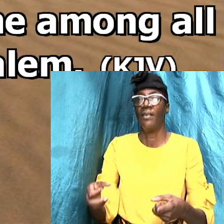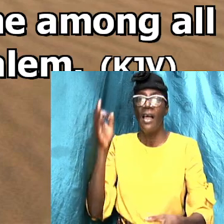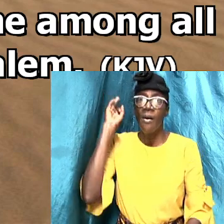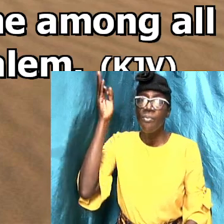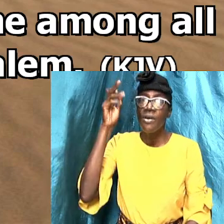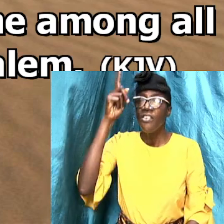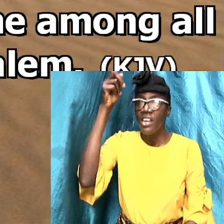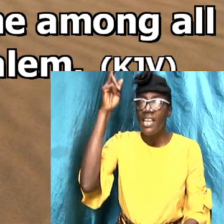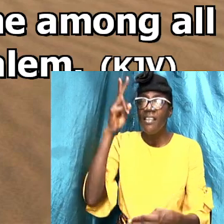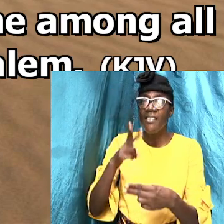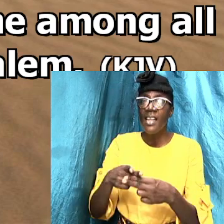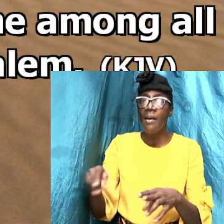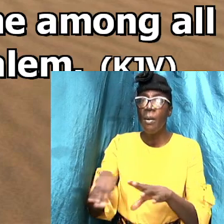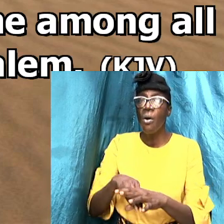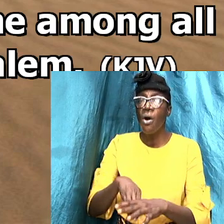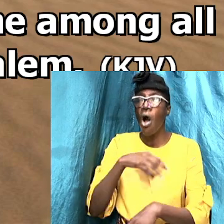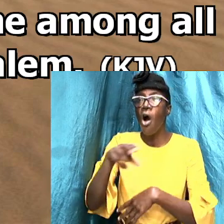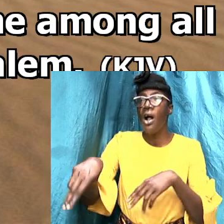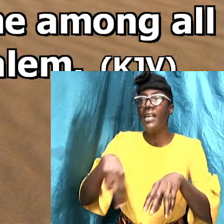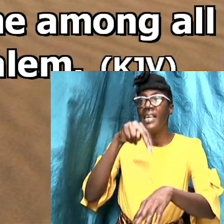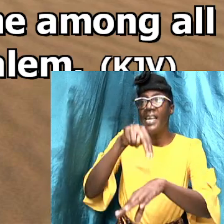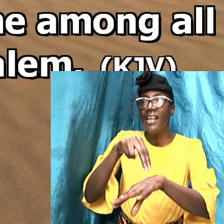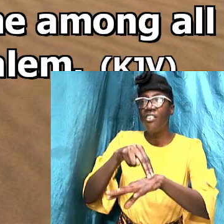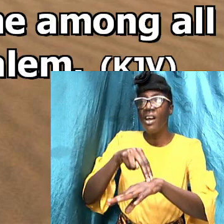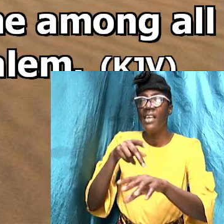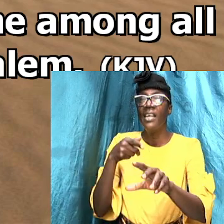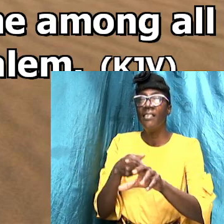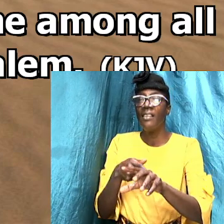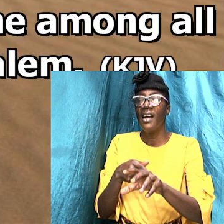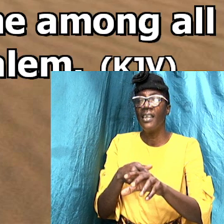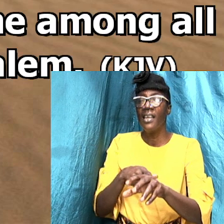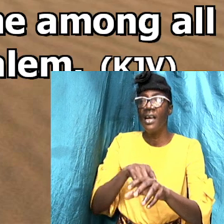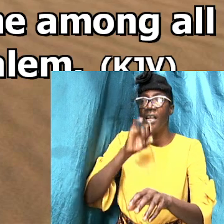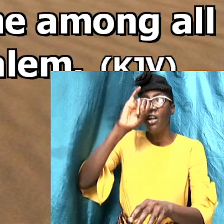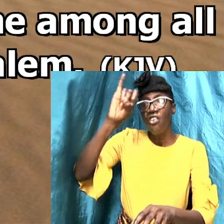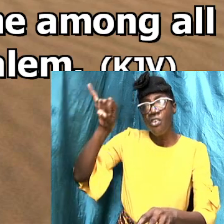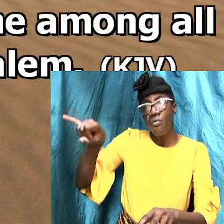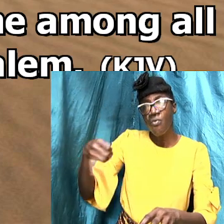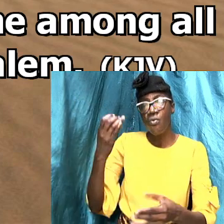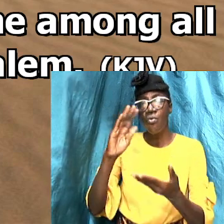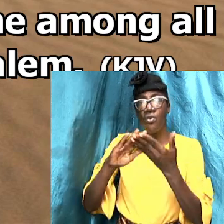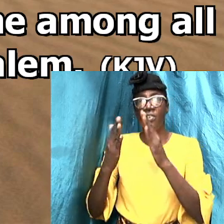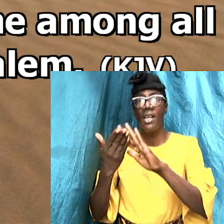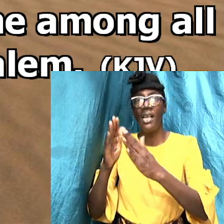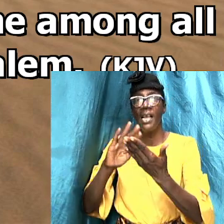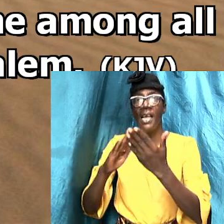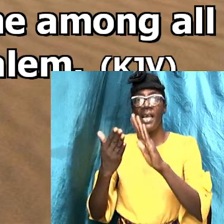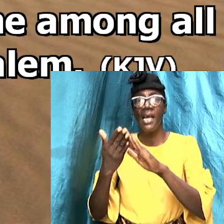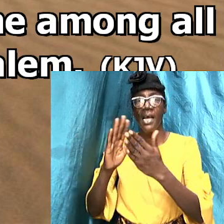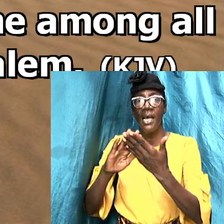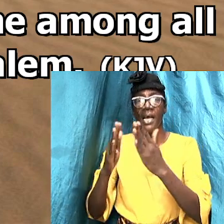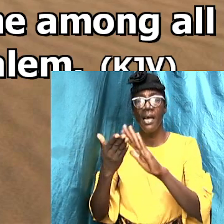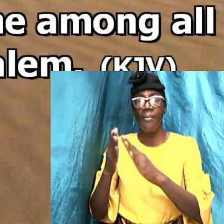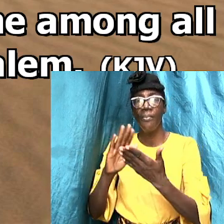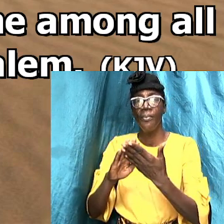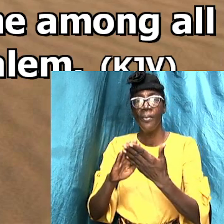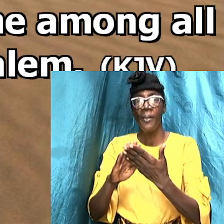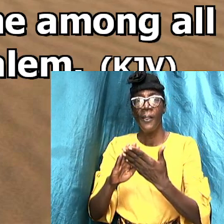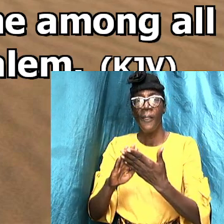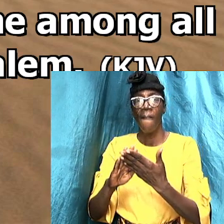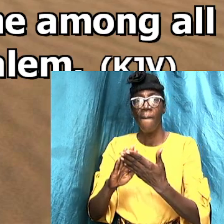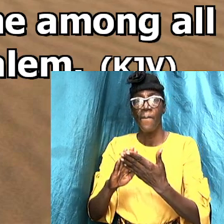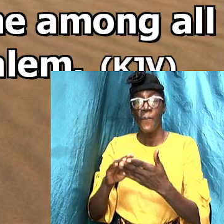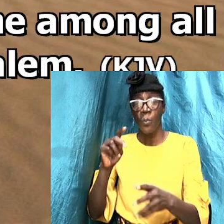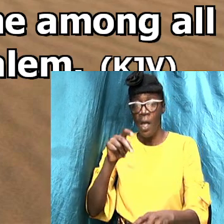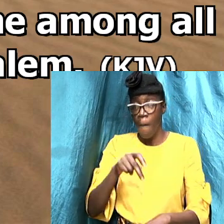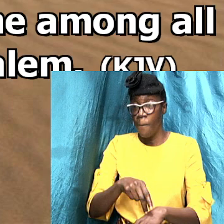in his name among all nations beginning at Jerusalem. See Peter said repent and be baptized every one of you